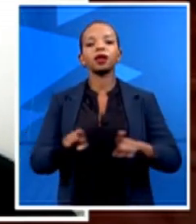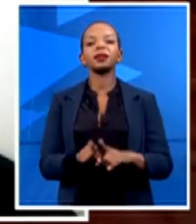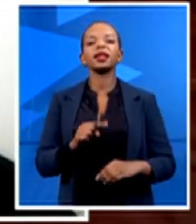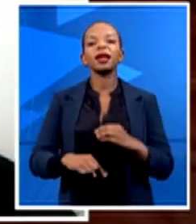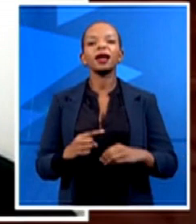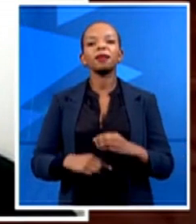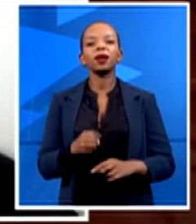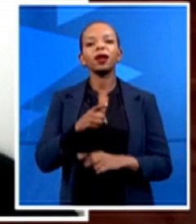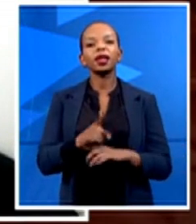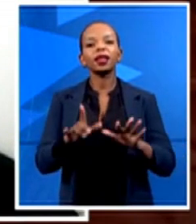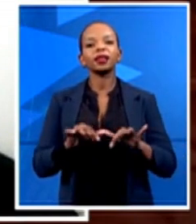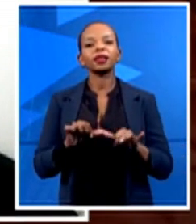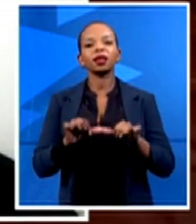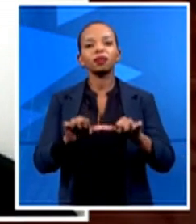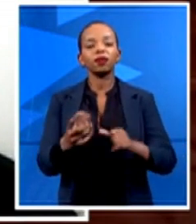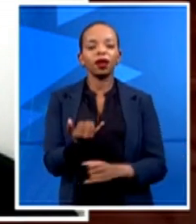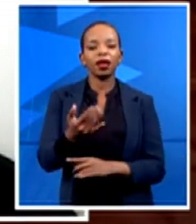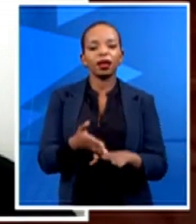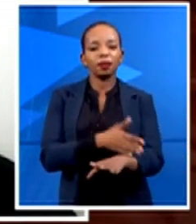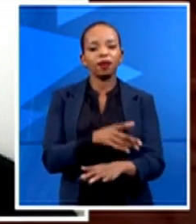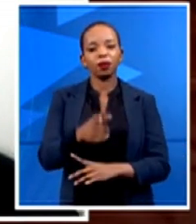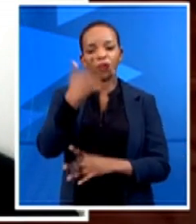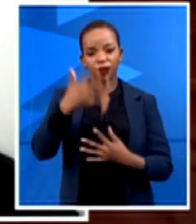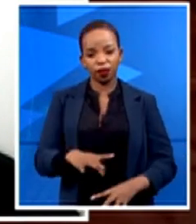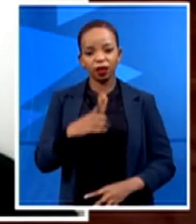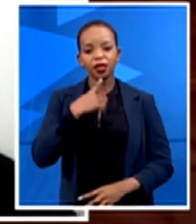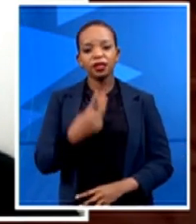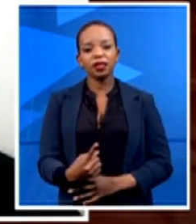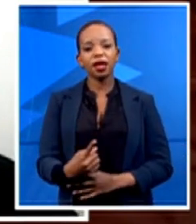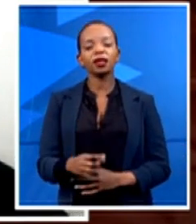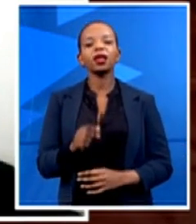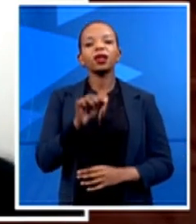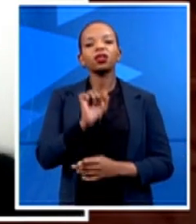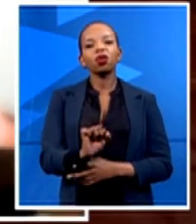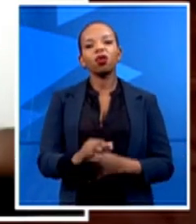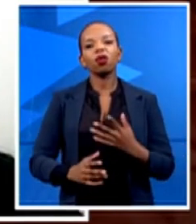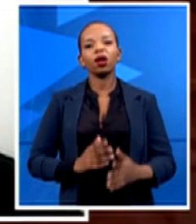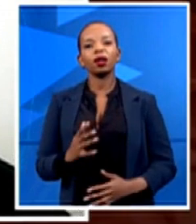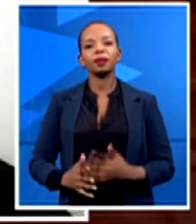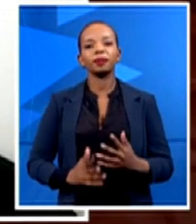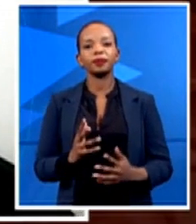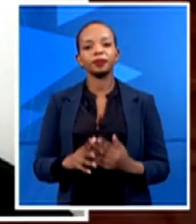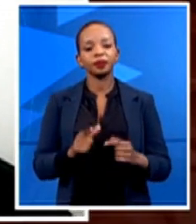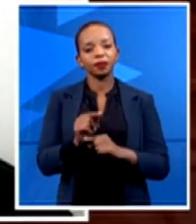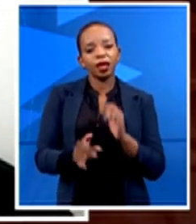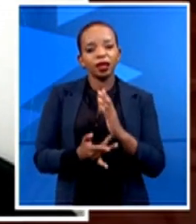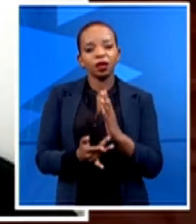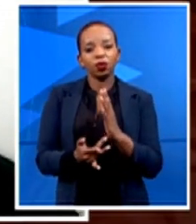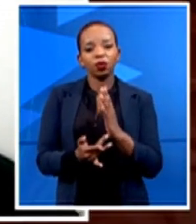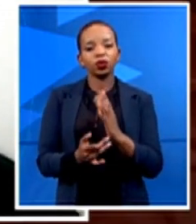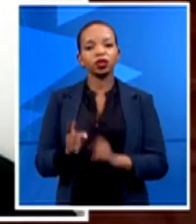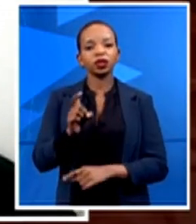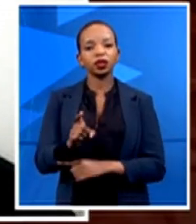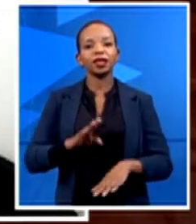the move from your, you know, your generic parametric technologies, which is more touch-based technologies,